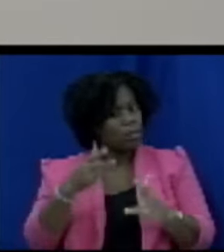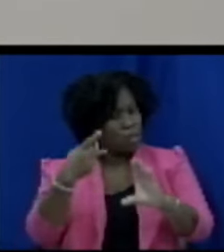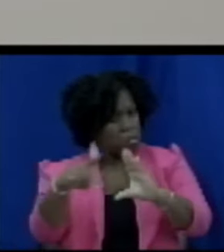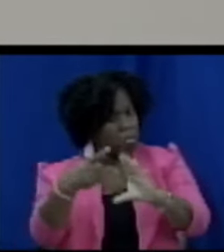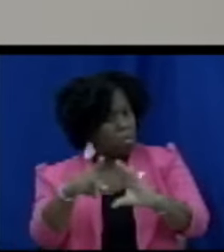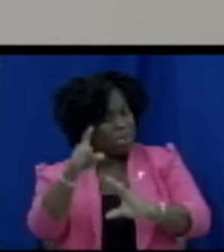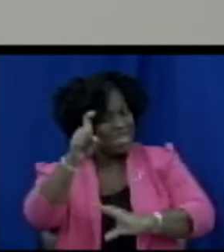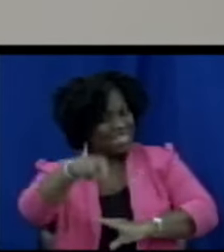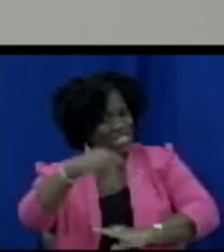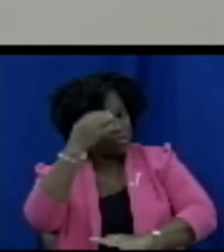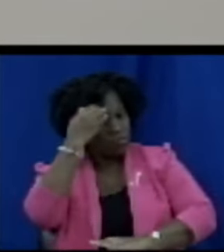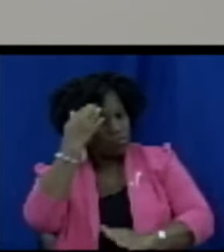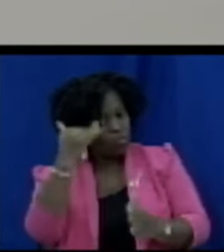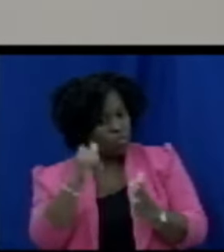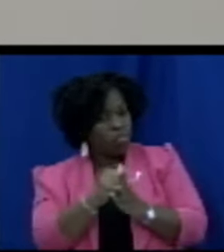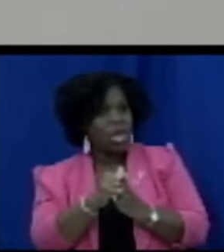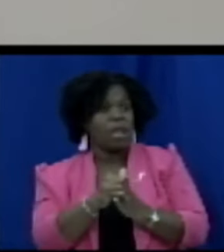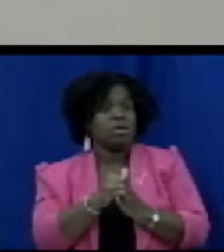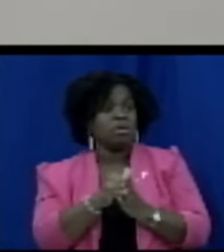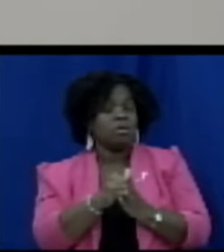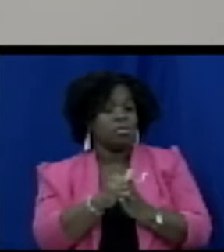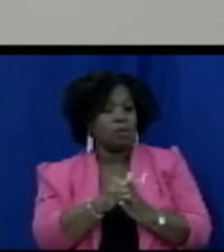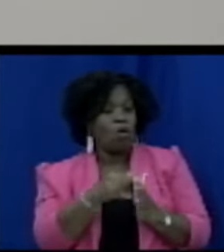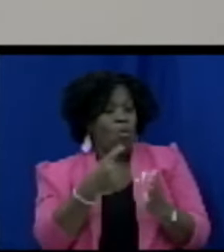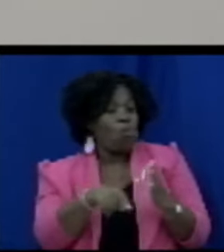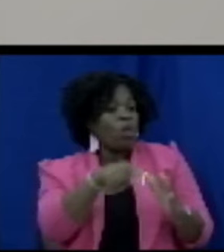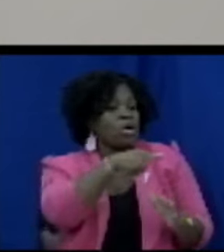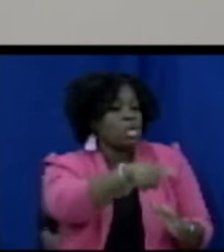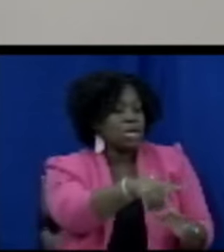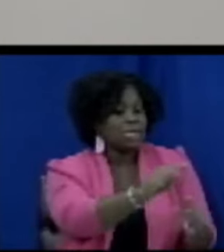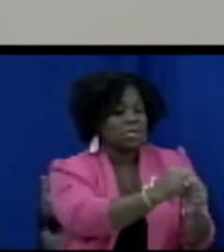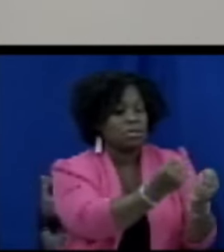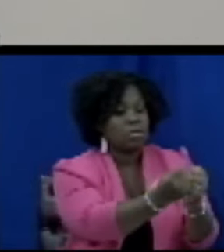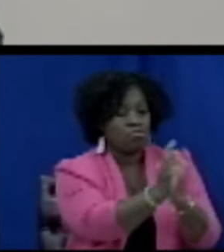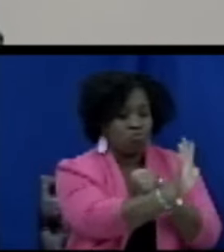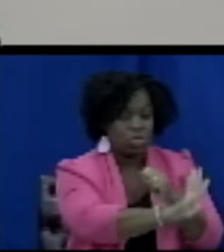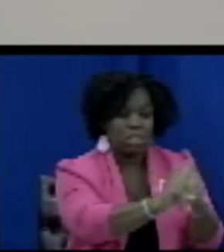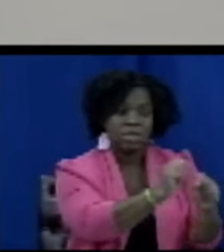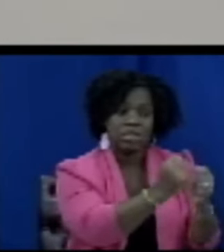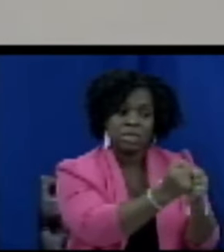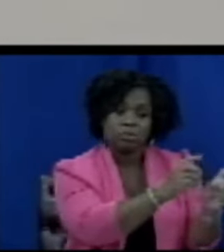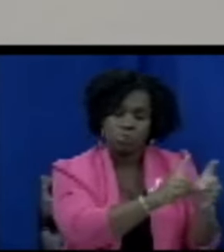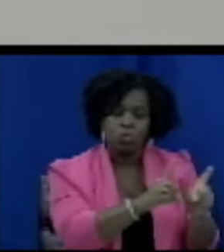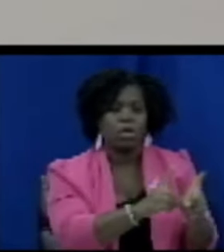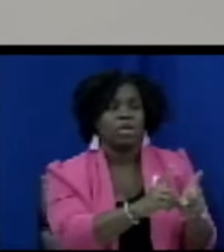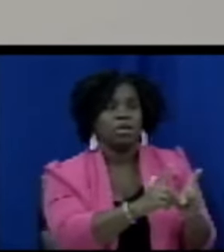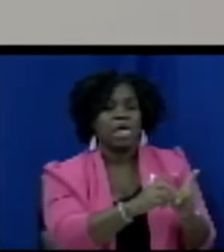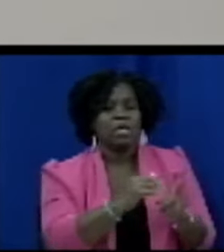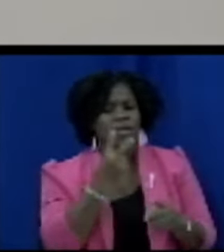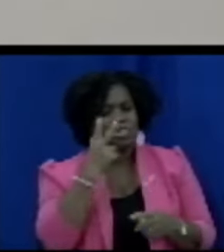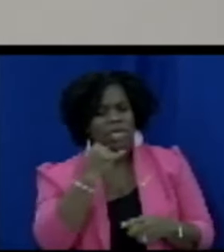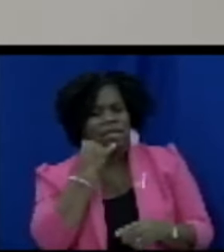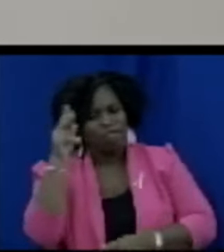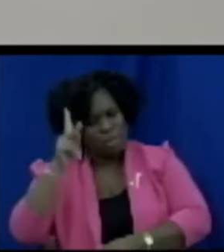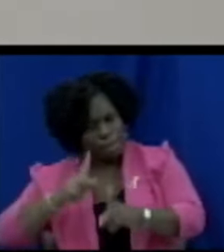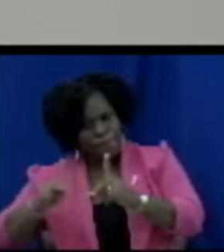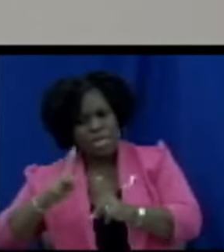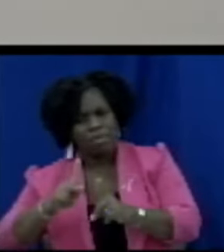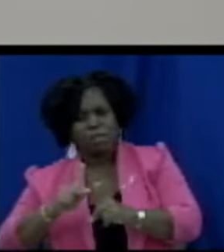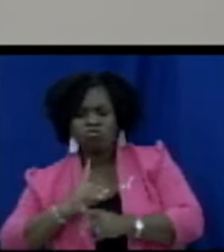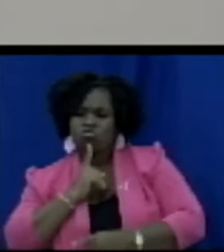terms of knowing what is being done by the board and whether our best interest is being looked after so